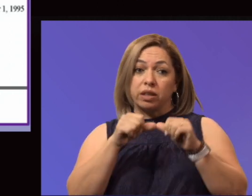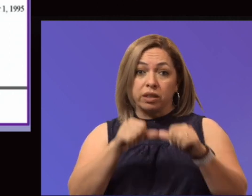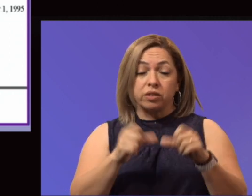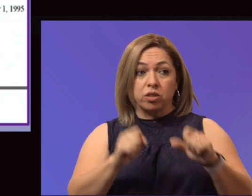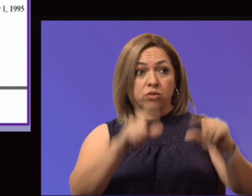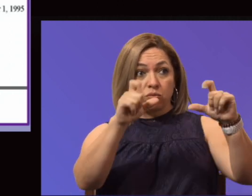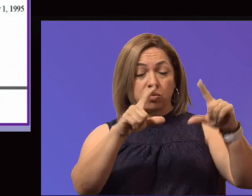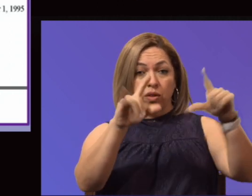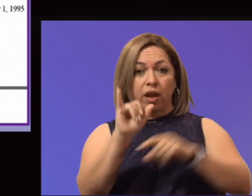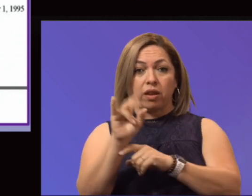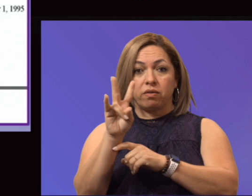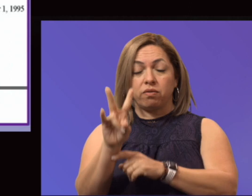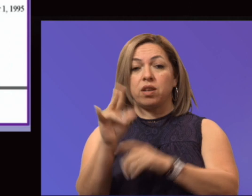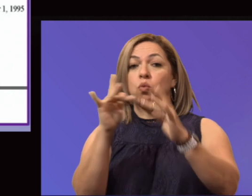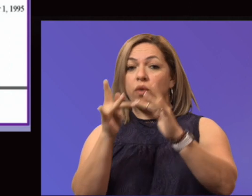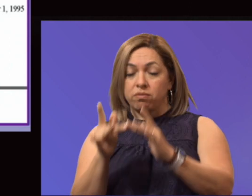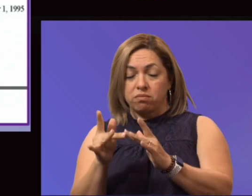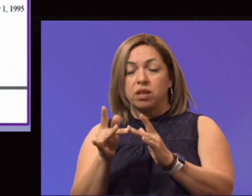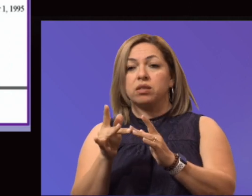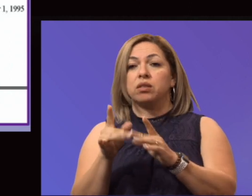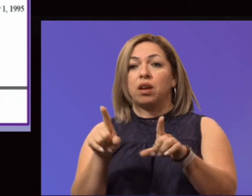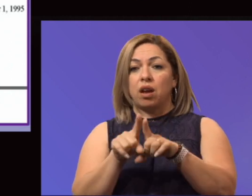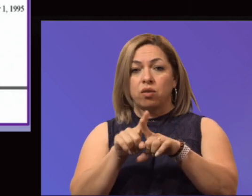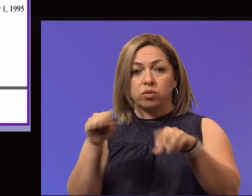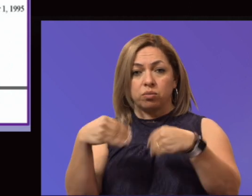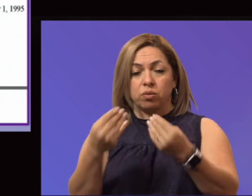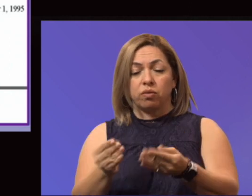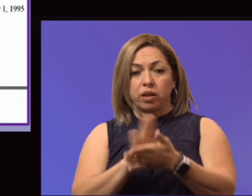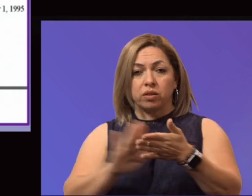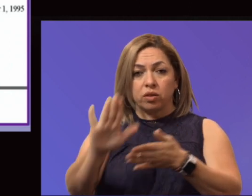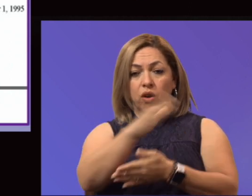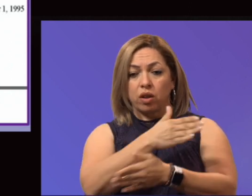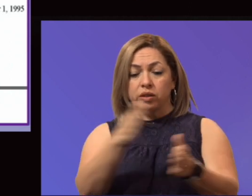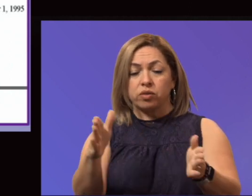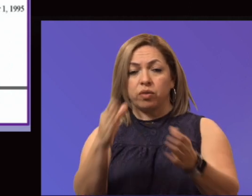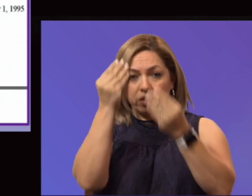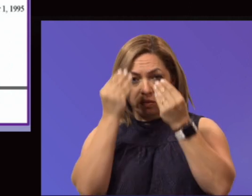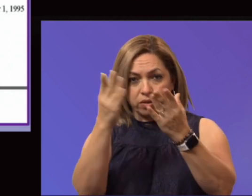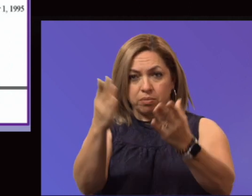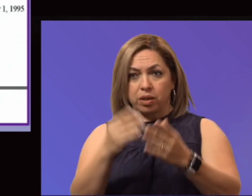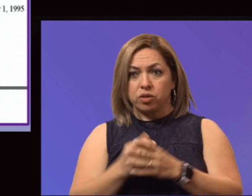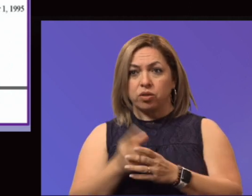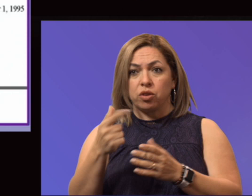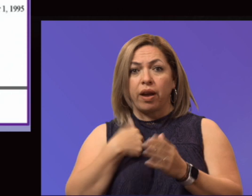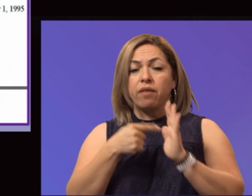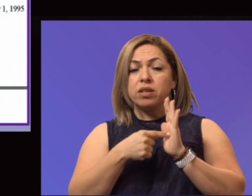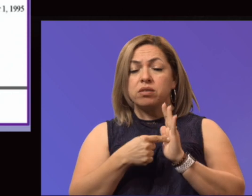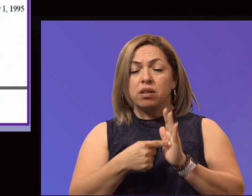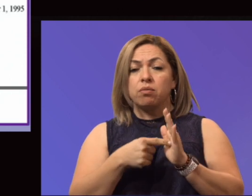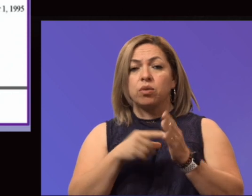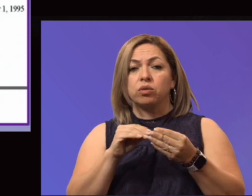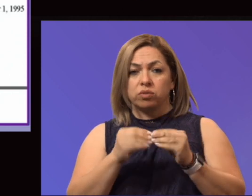reviewed and revised in the same way that we'll continue to provide college-wide input. But here's a sample, an example of the numbering rather,